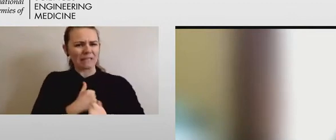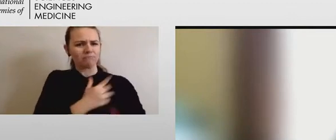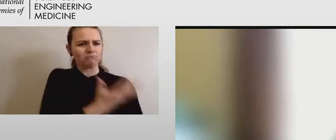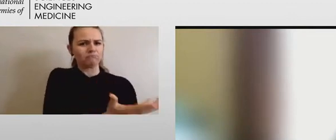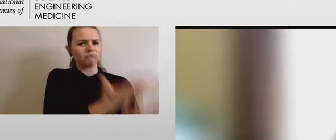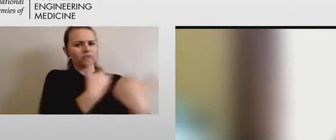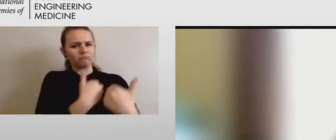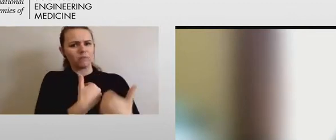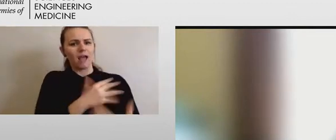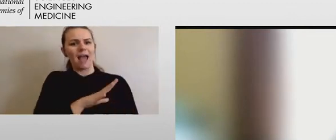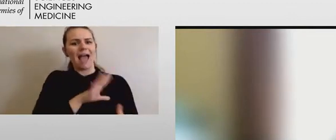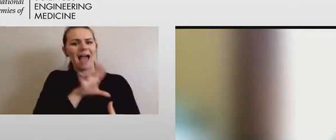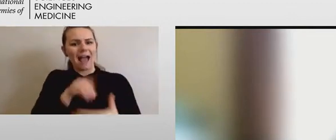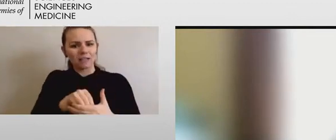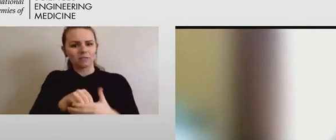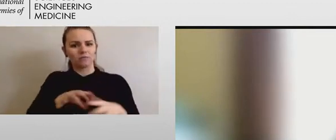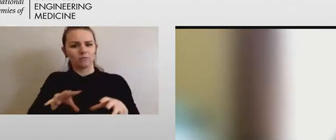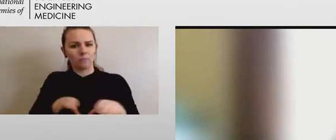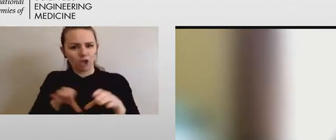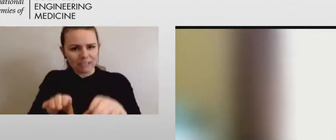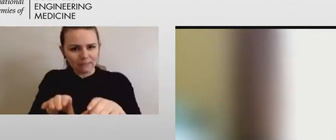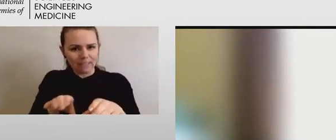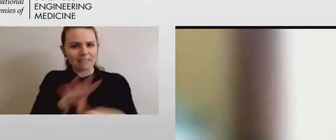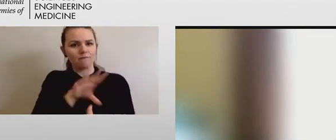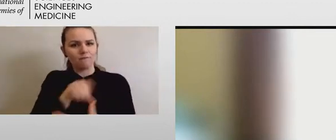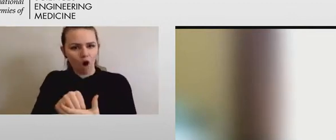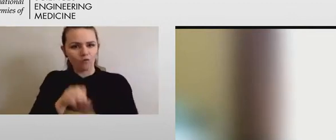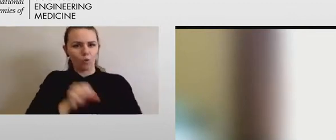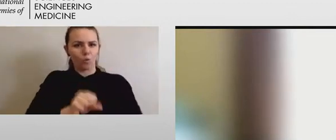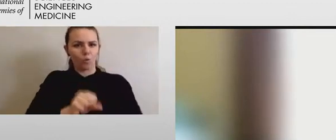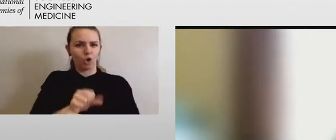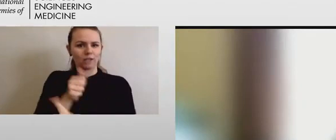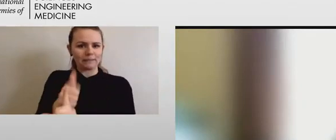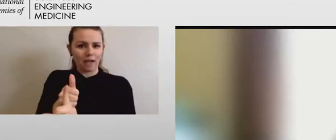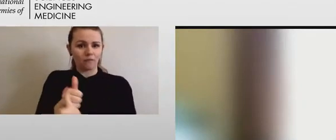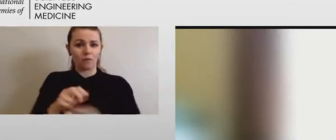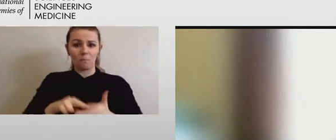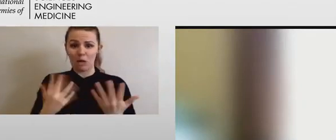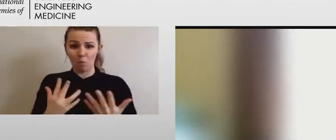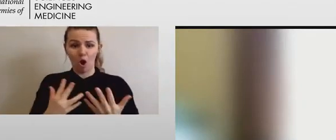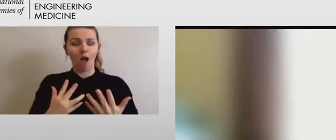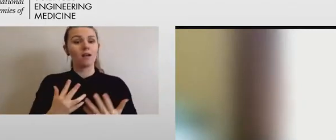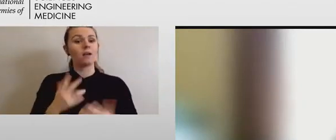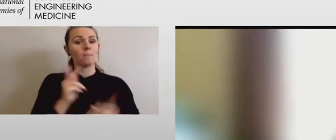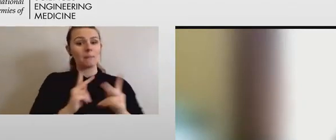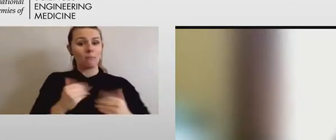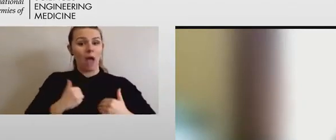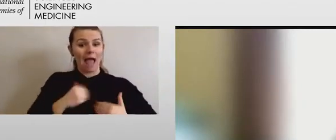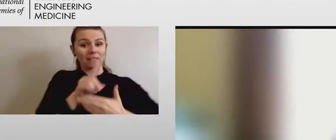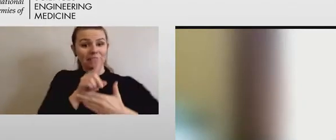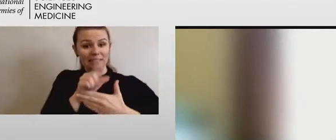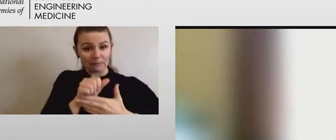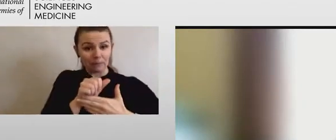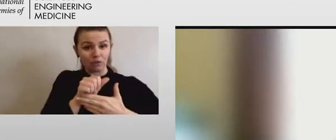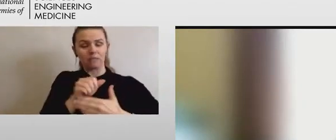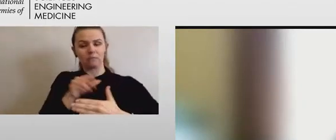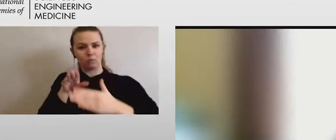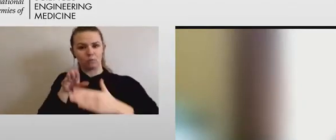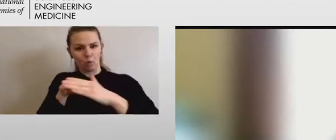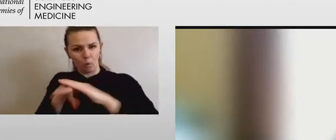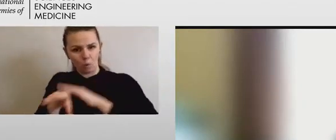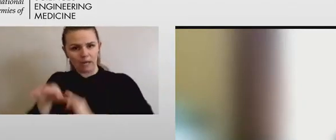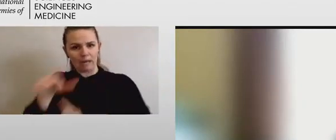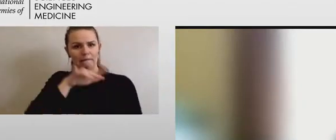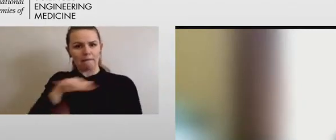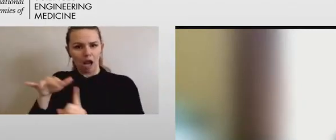Thus, there's a lot of barriers to people with disabilities from achieving a ultimate